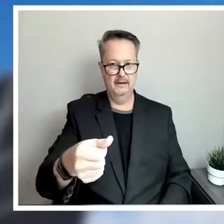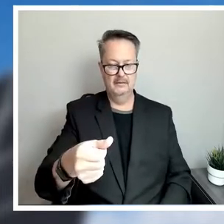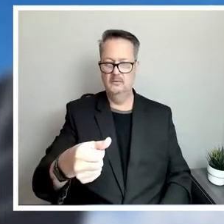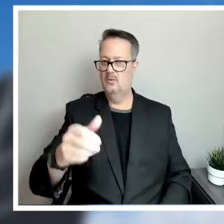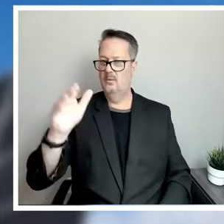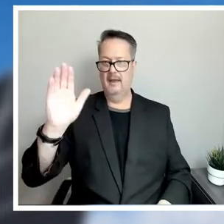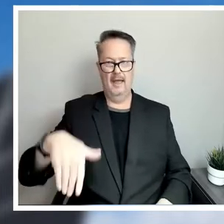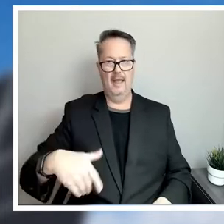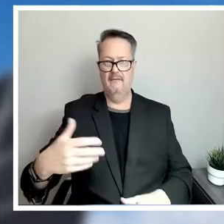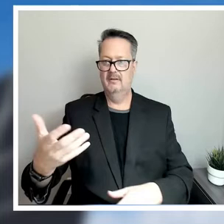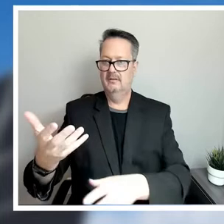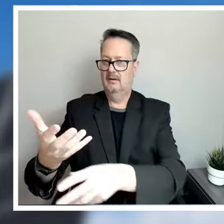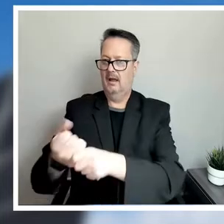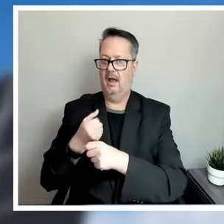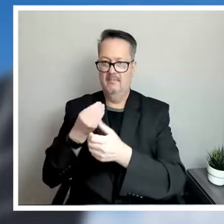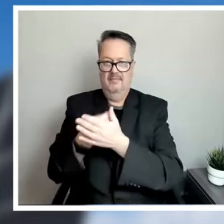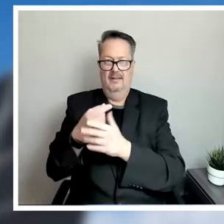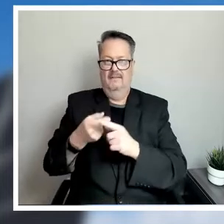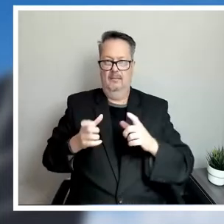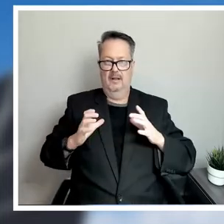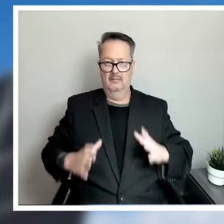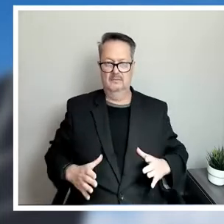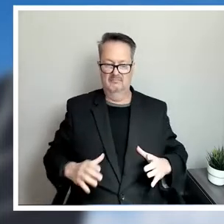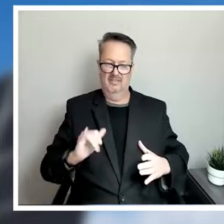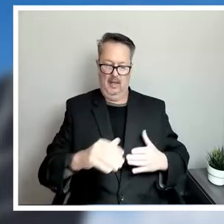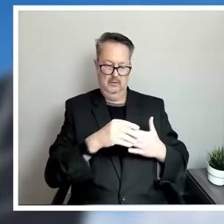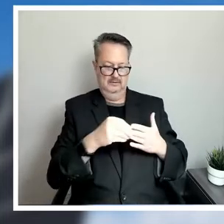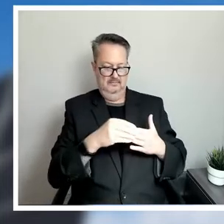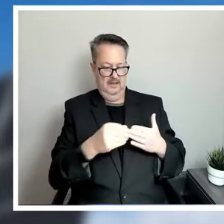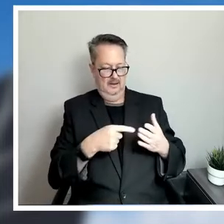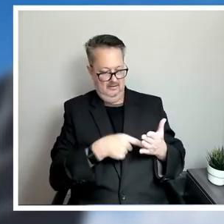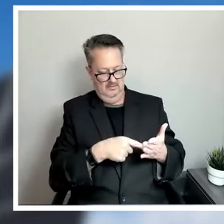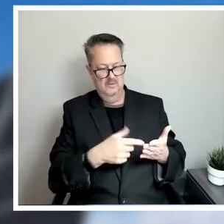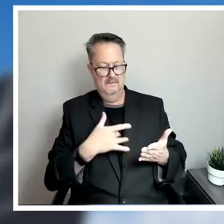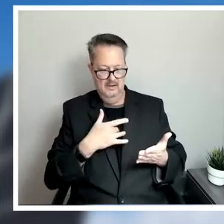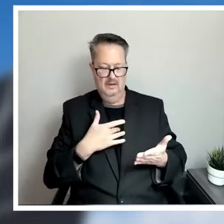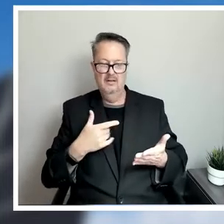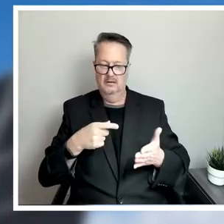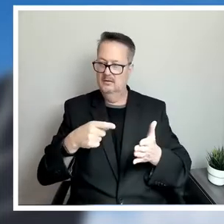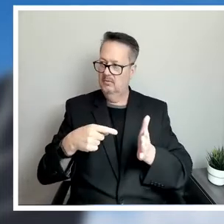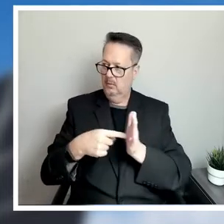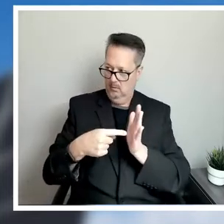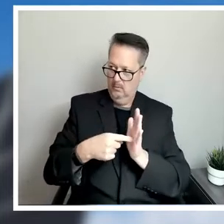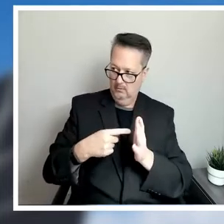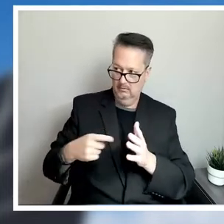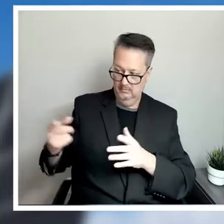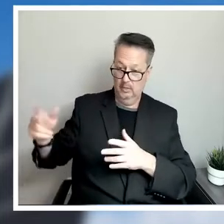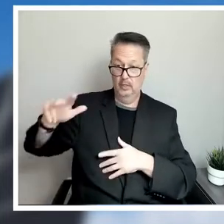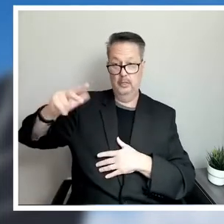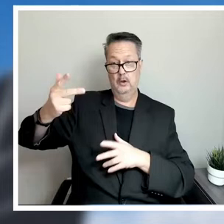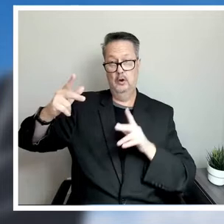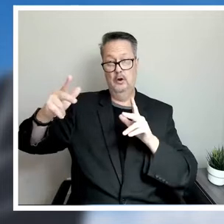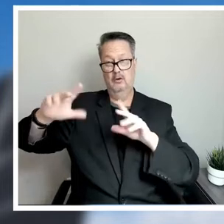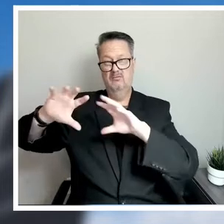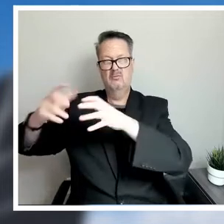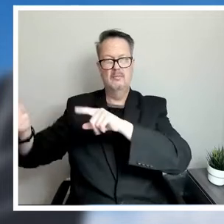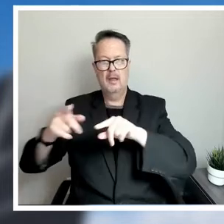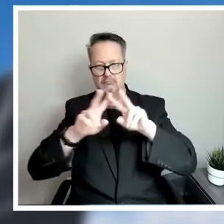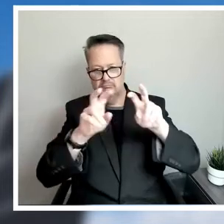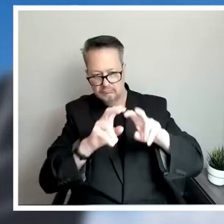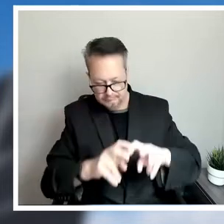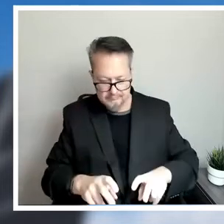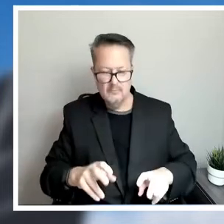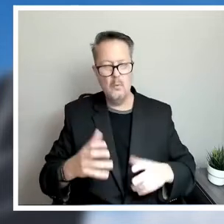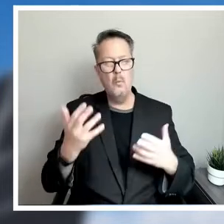from our customers yet. These are dollars that we identified as legitimate. We brought a third party in to assess the situation and identify what reasonable